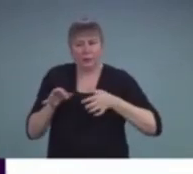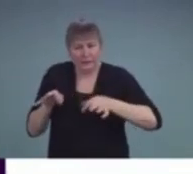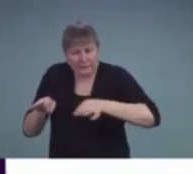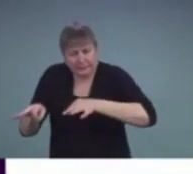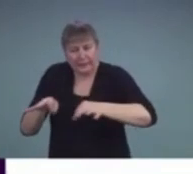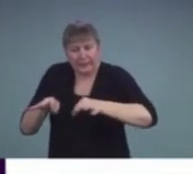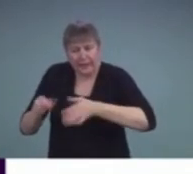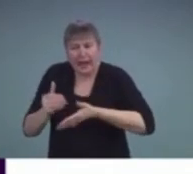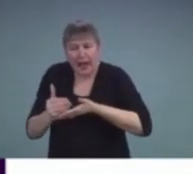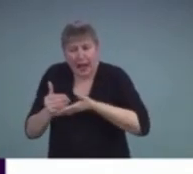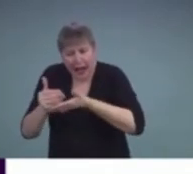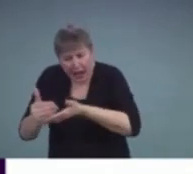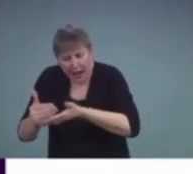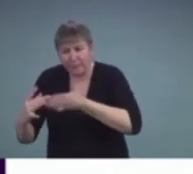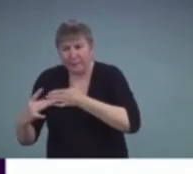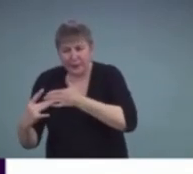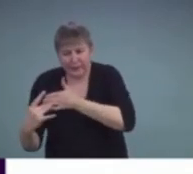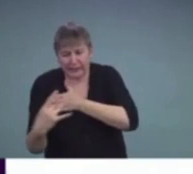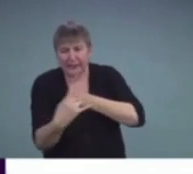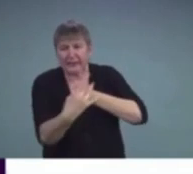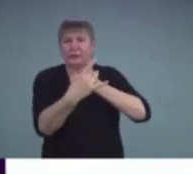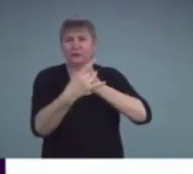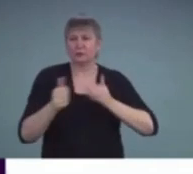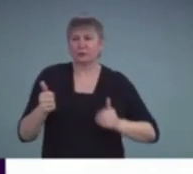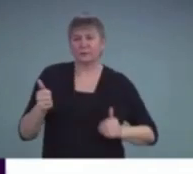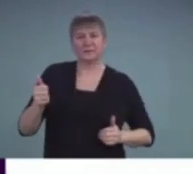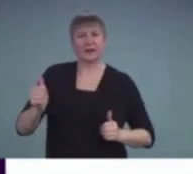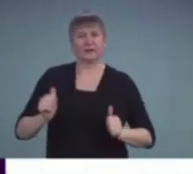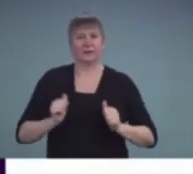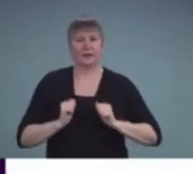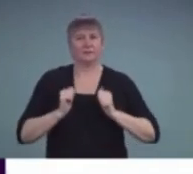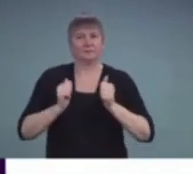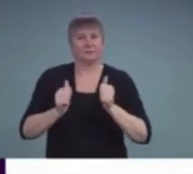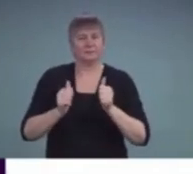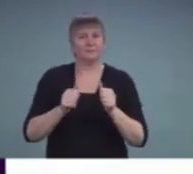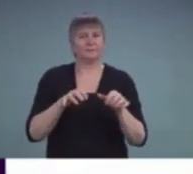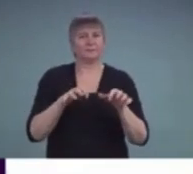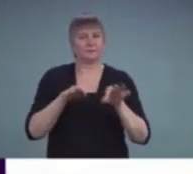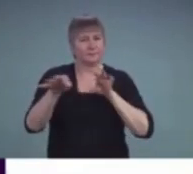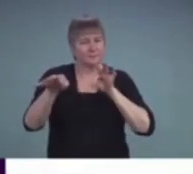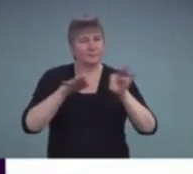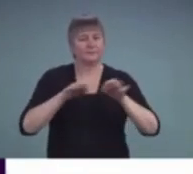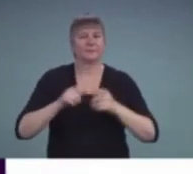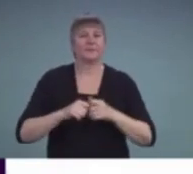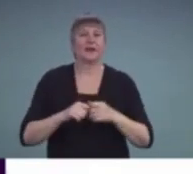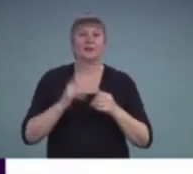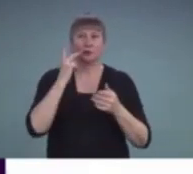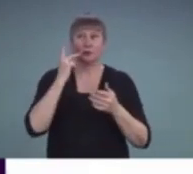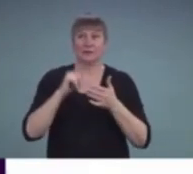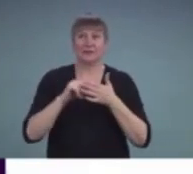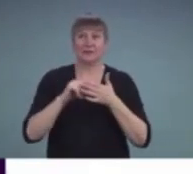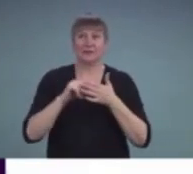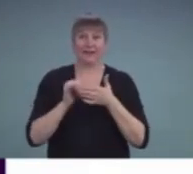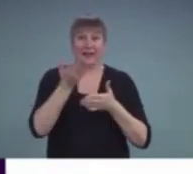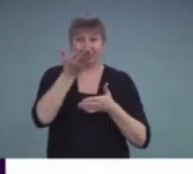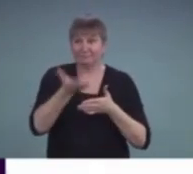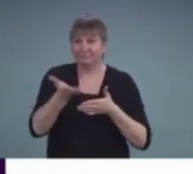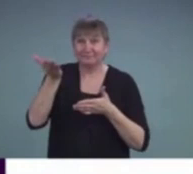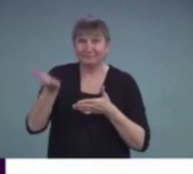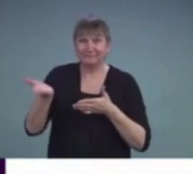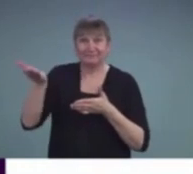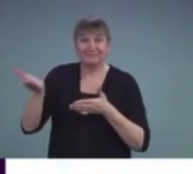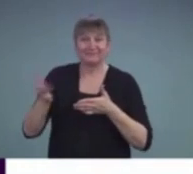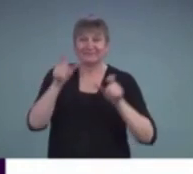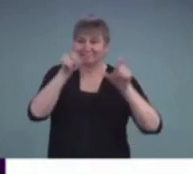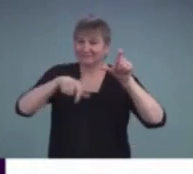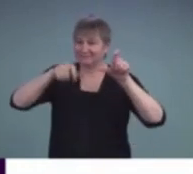So this little road map is sort of some steps I see that are really important and obviously the path could be a bit different for different